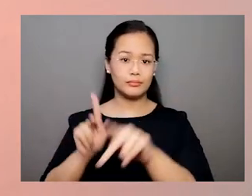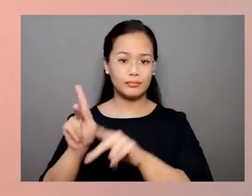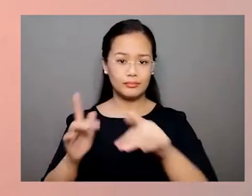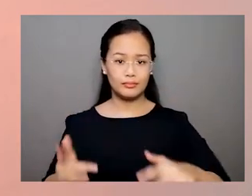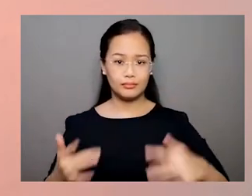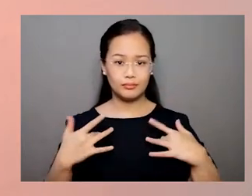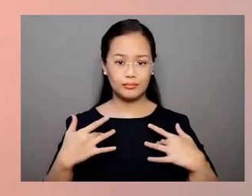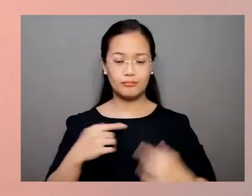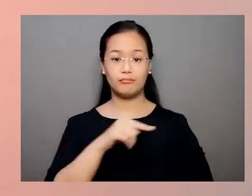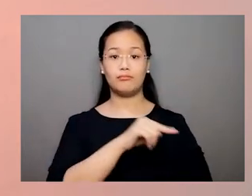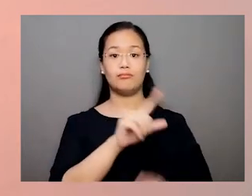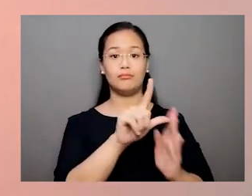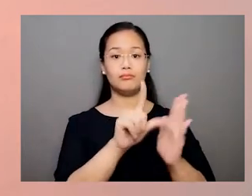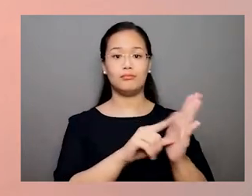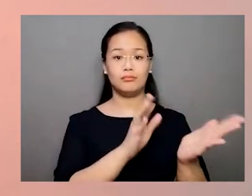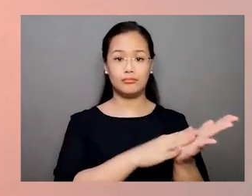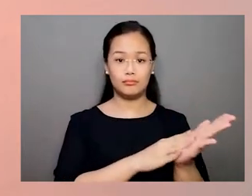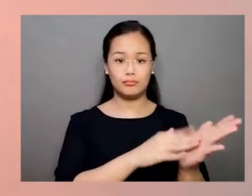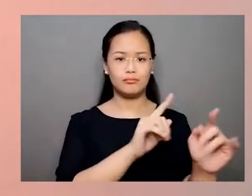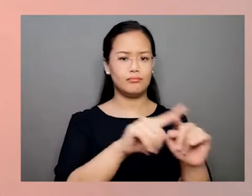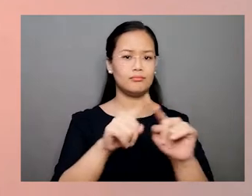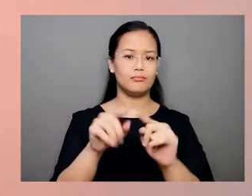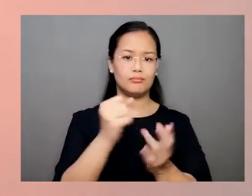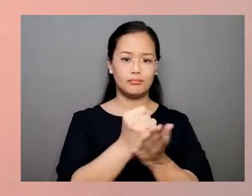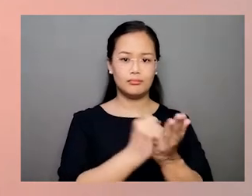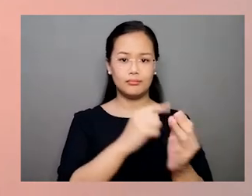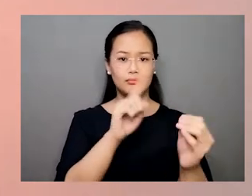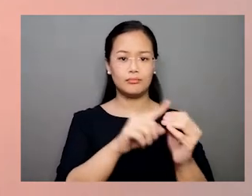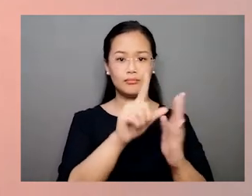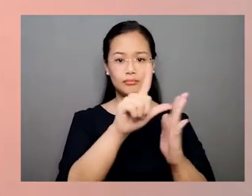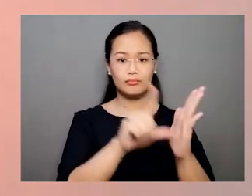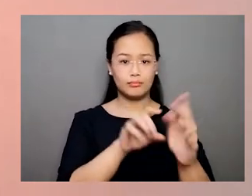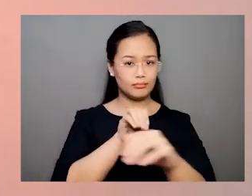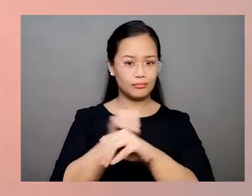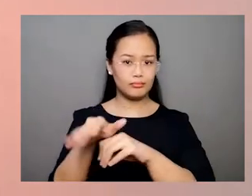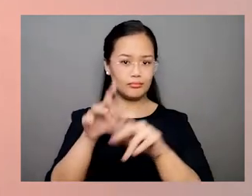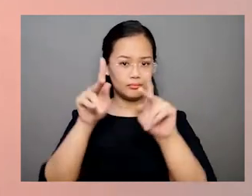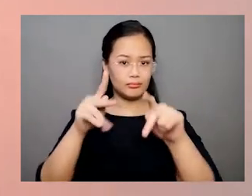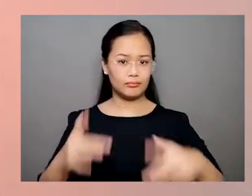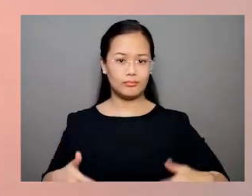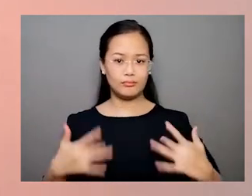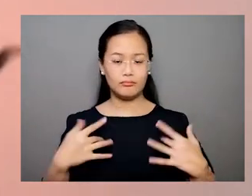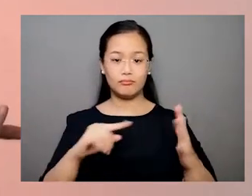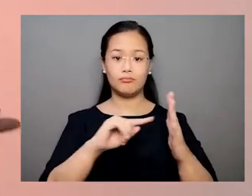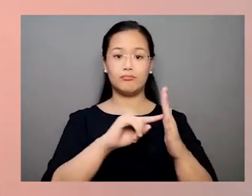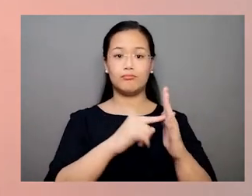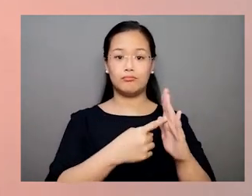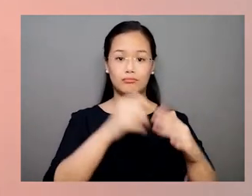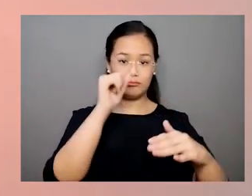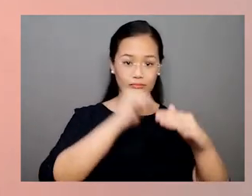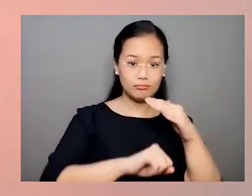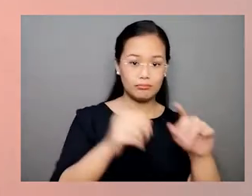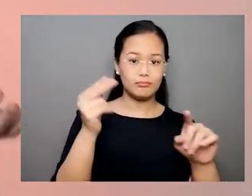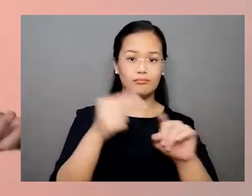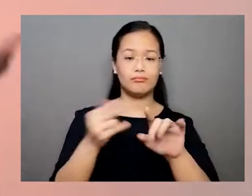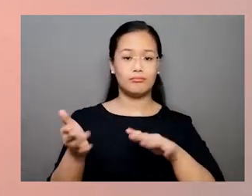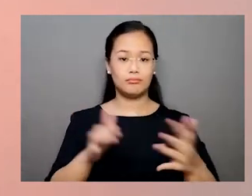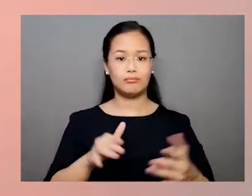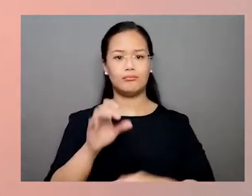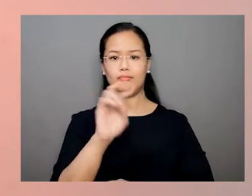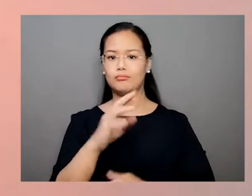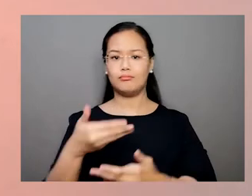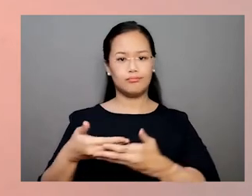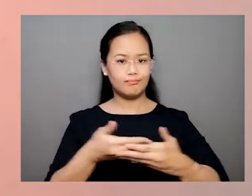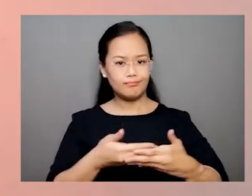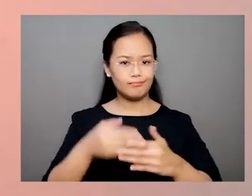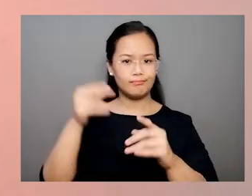In law school, different subjects cover laws that affect a person's life from birth to death, so cradle to the